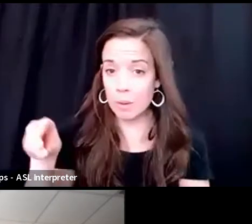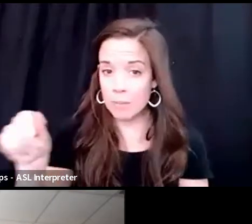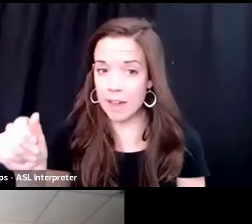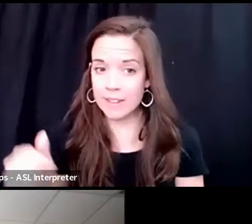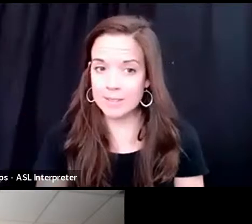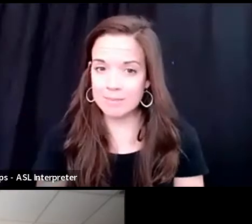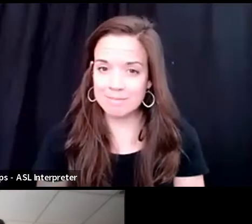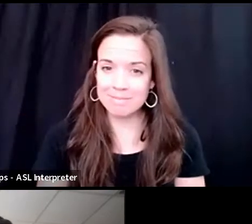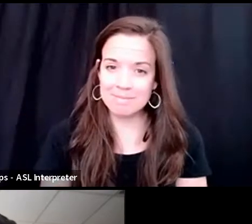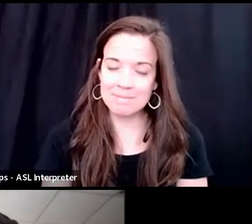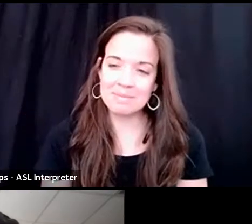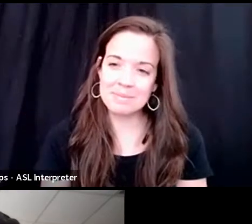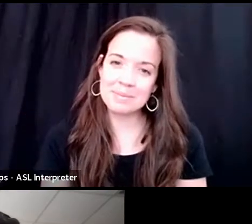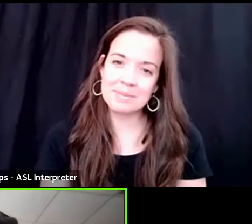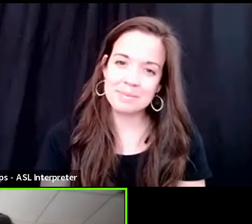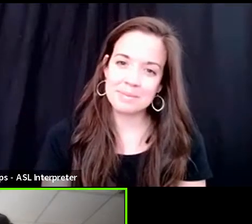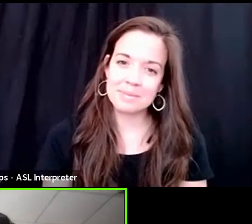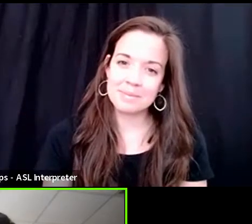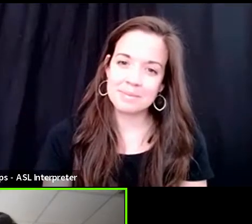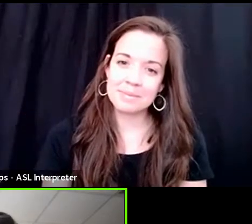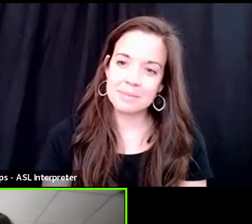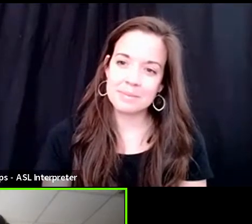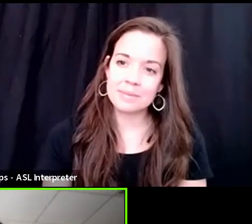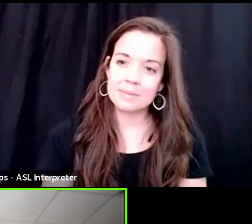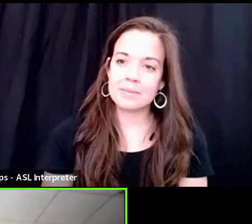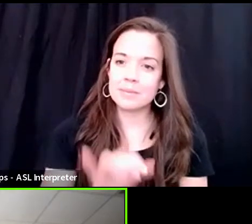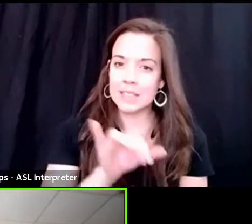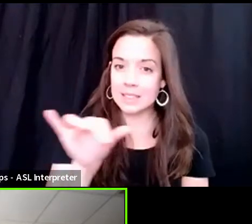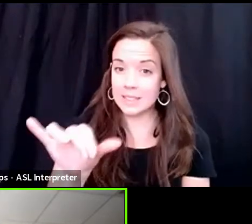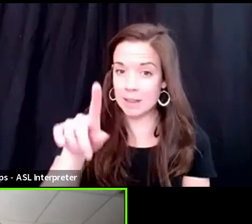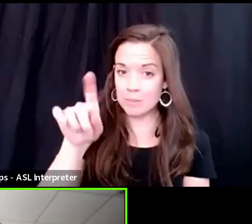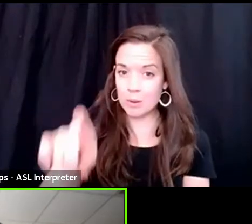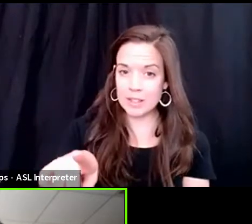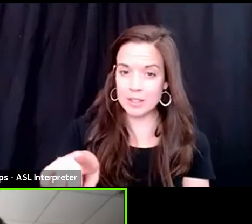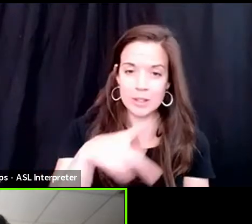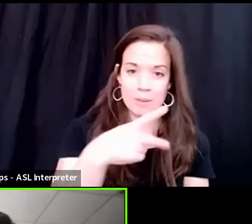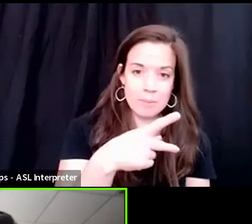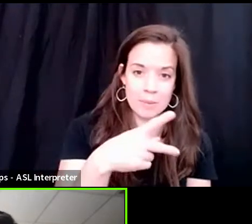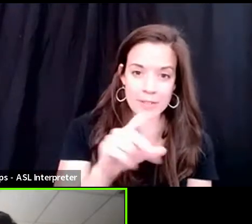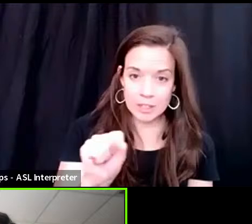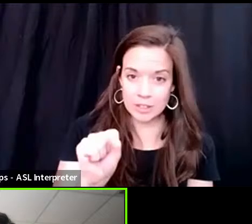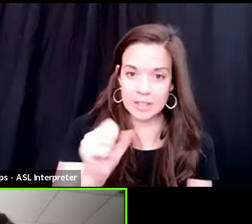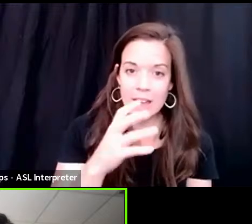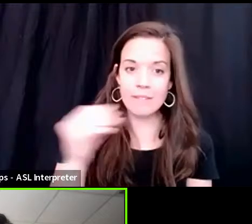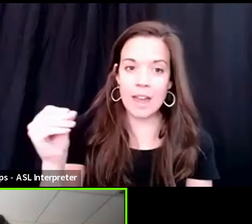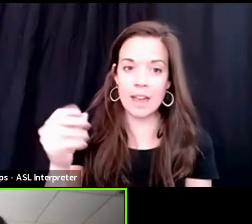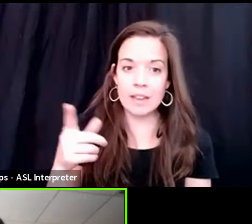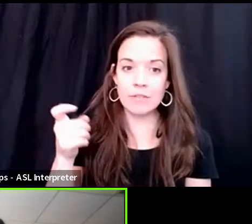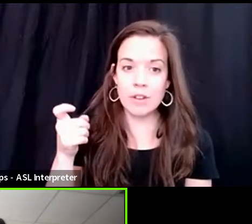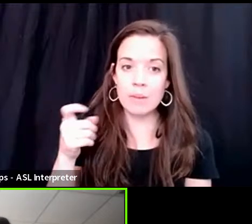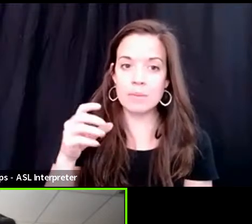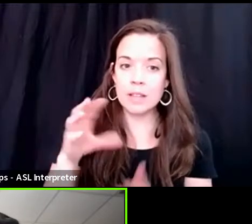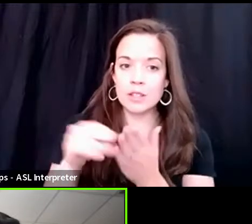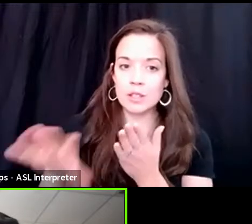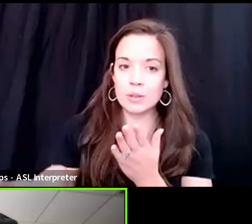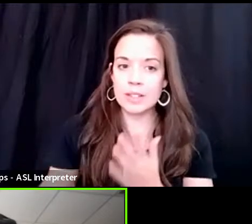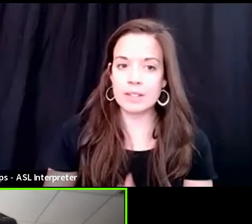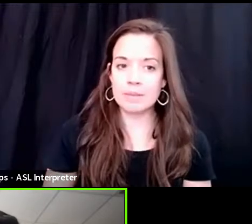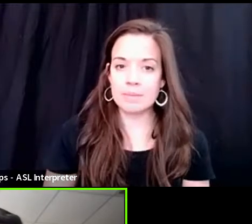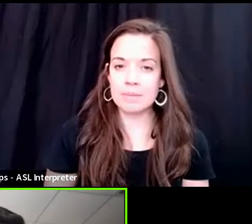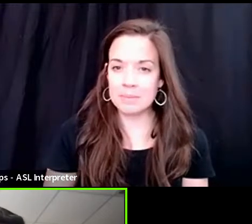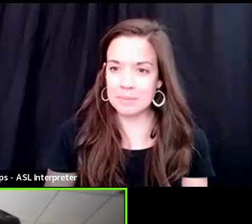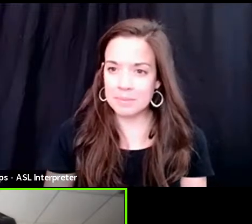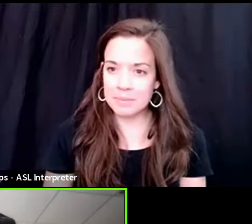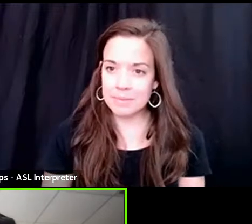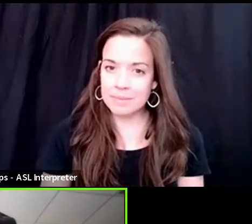Um, you have the same question from both a professional staff member and from a student, um, which is